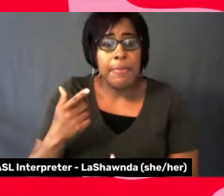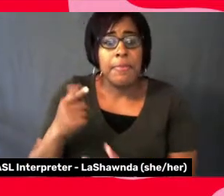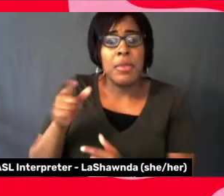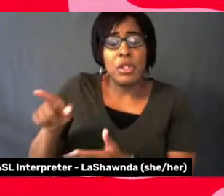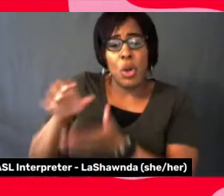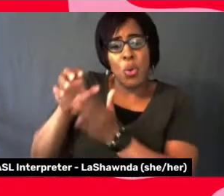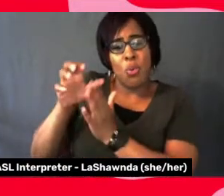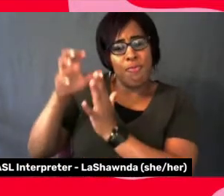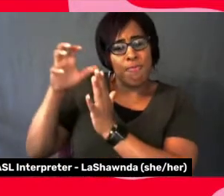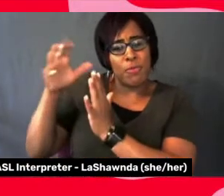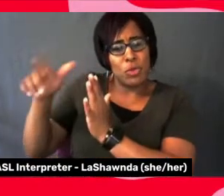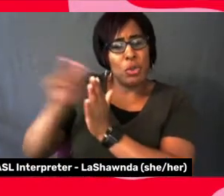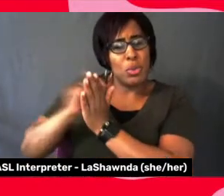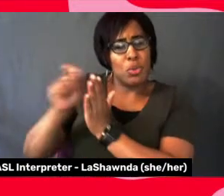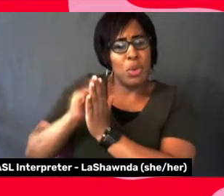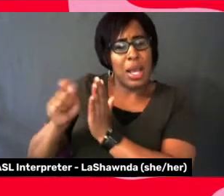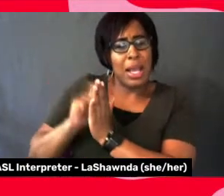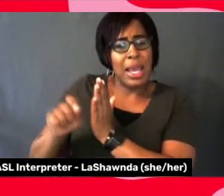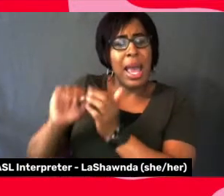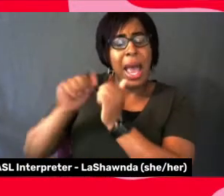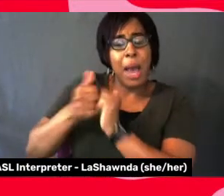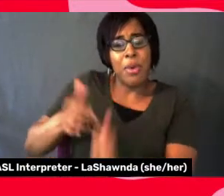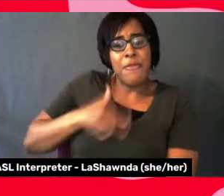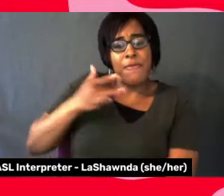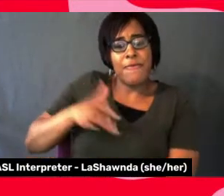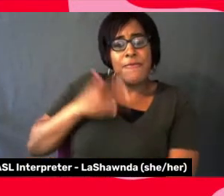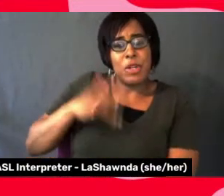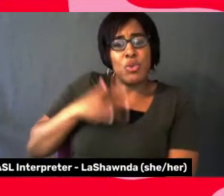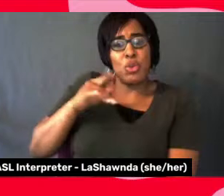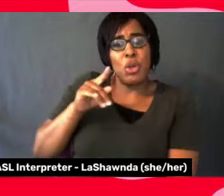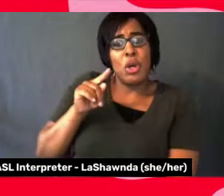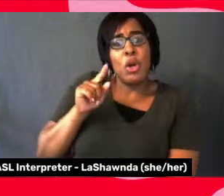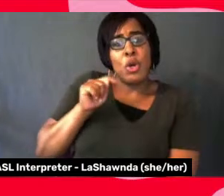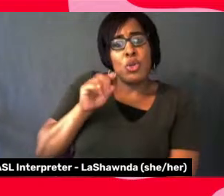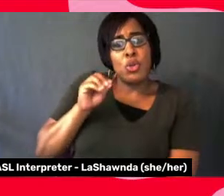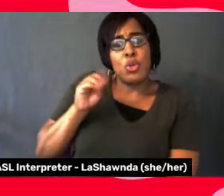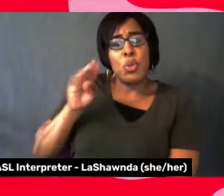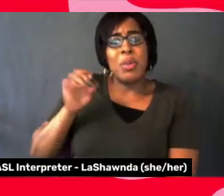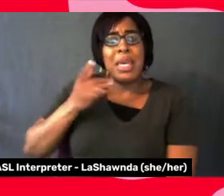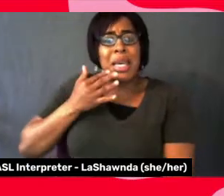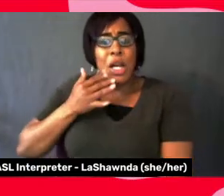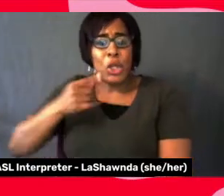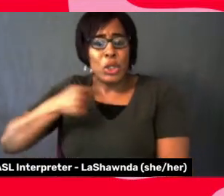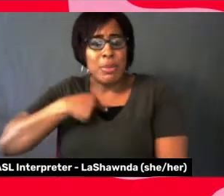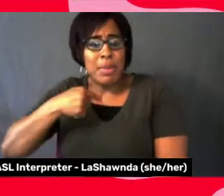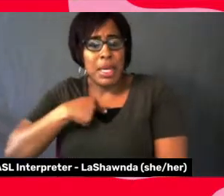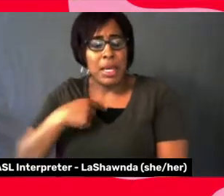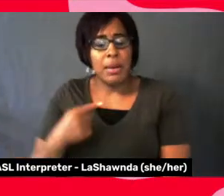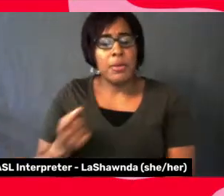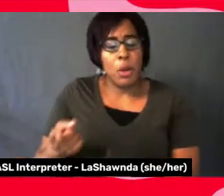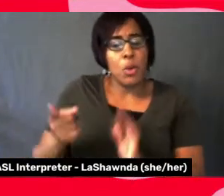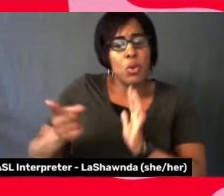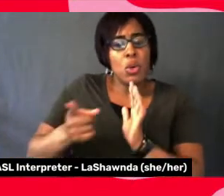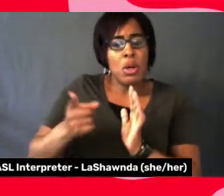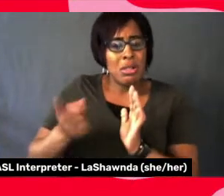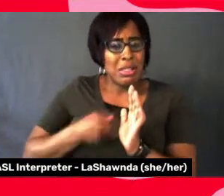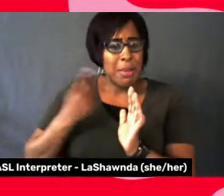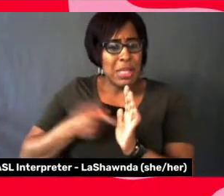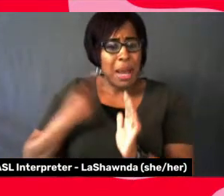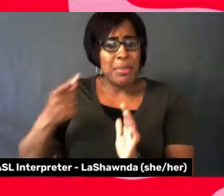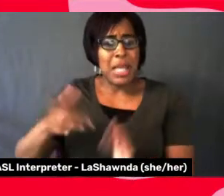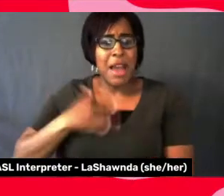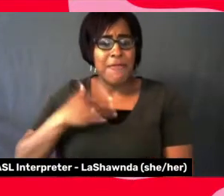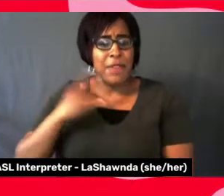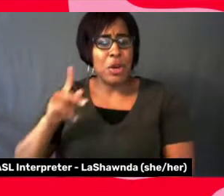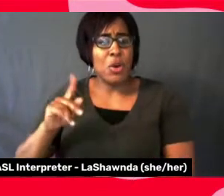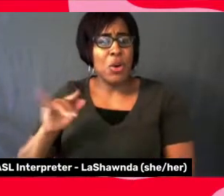essay, how it feels to be colored me. And she wrote, sometimes I feel discriminated against, but it